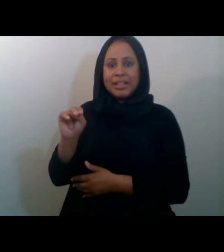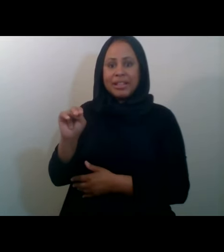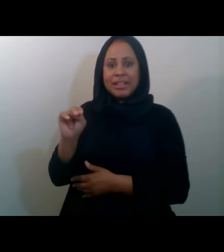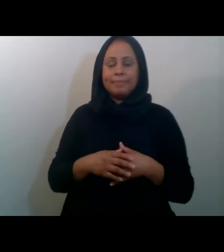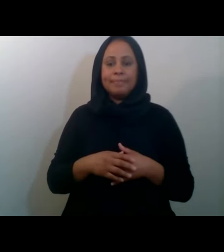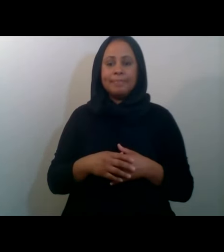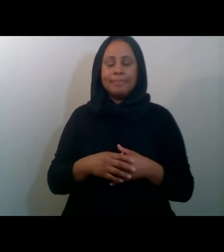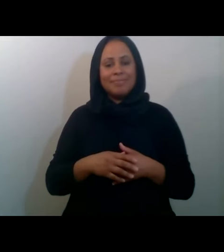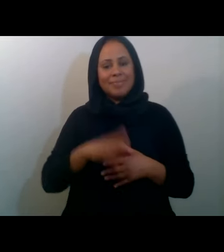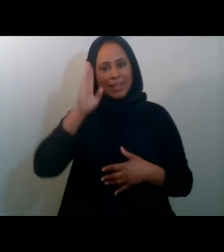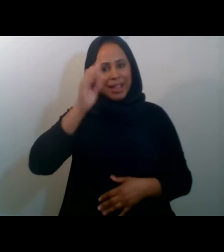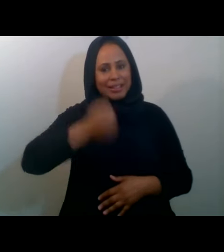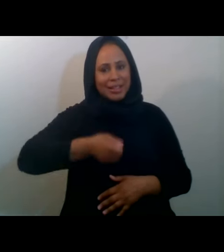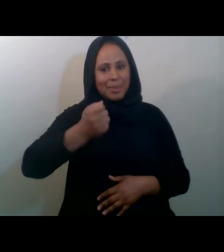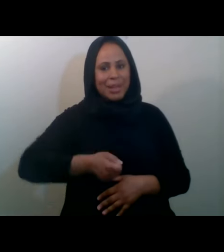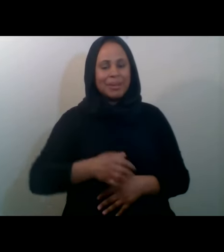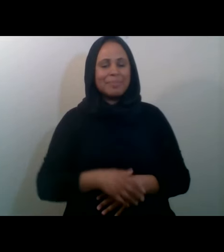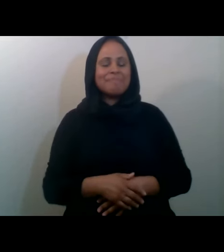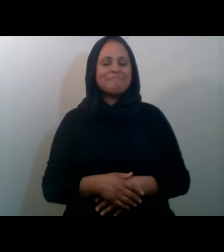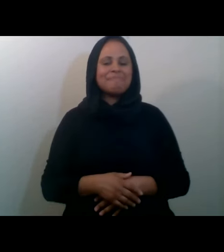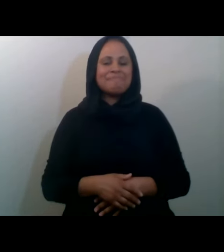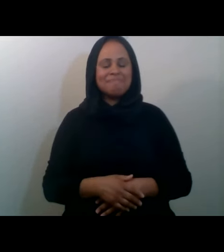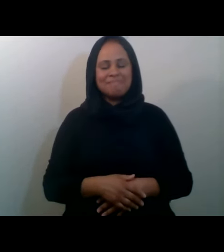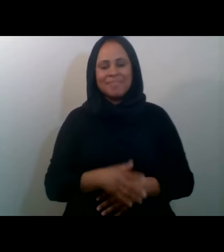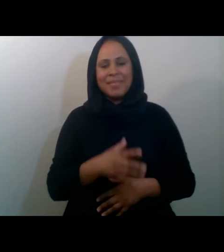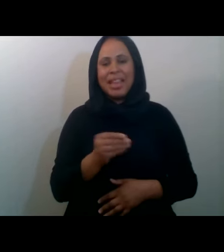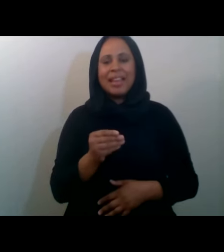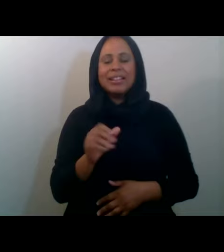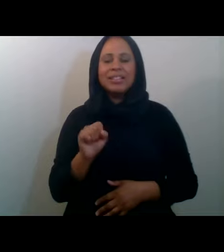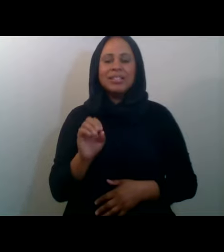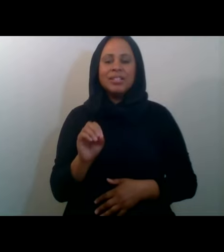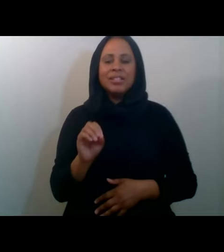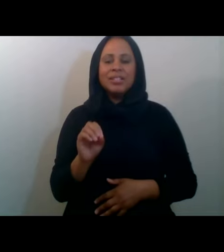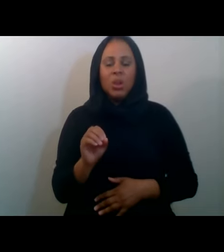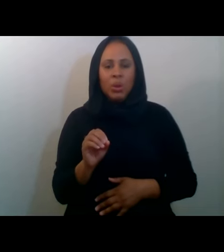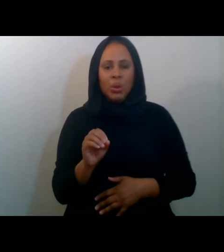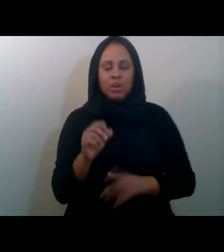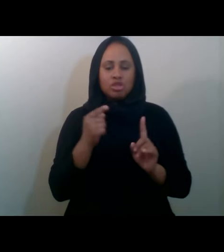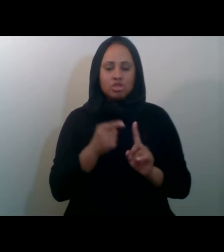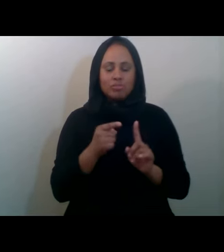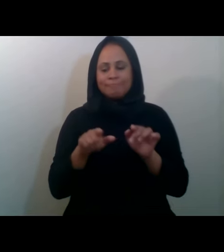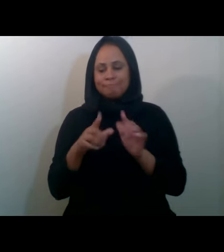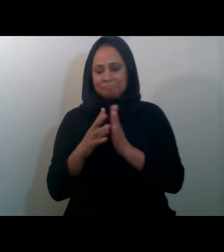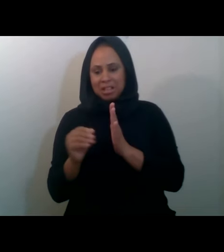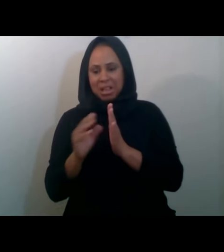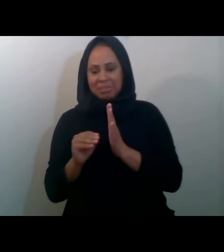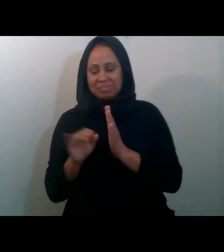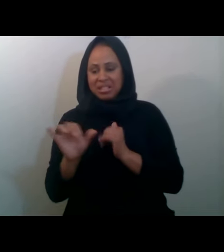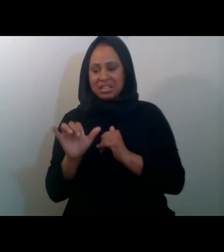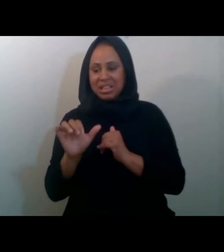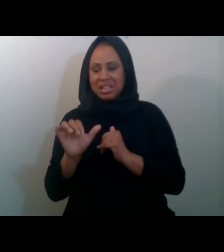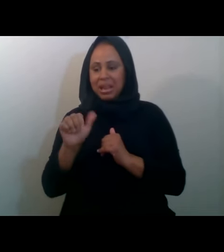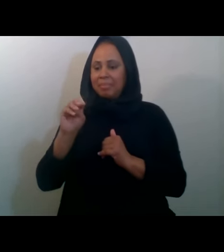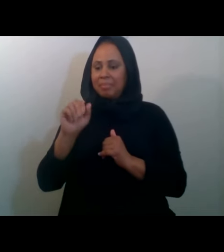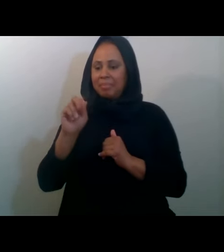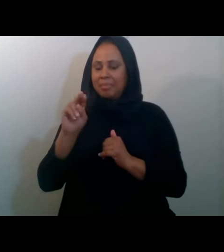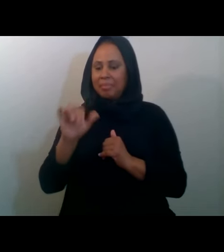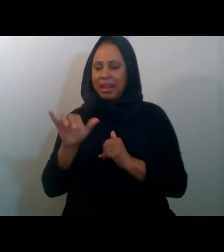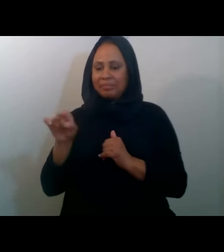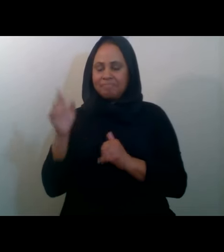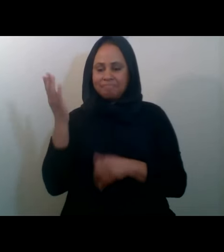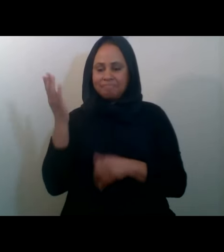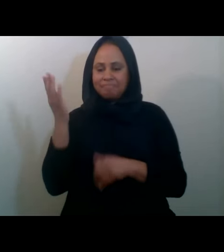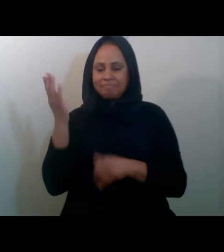As-salamu alaykum, everyone. And so just to piggyback off of what Amani was saying, in Islam,